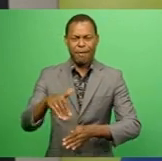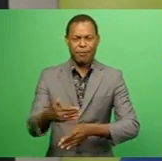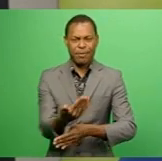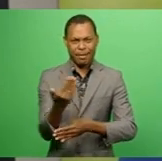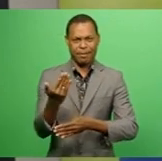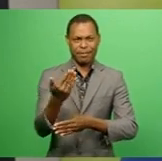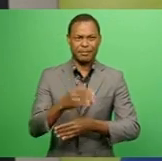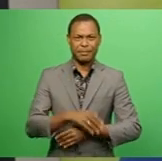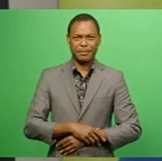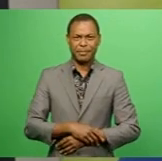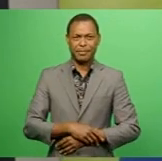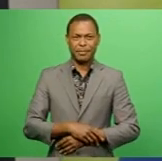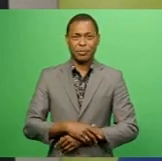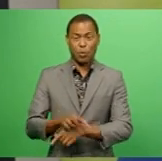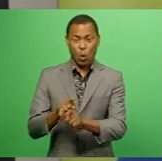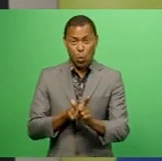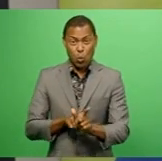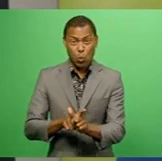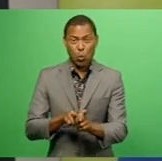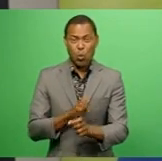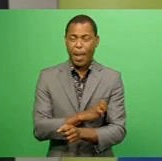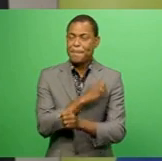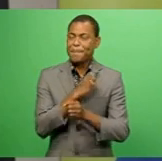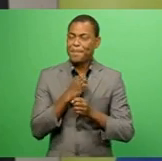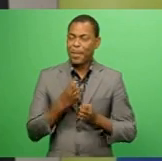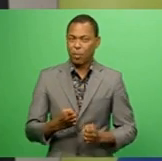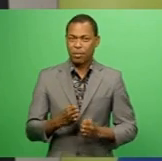And youth empowerment and sports empowerment